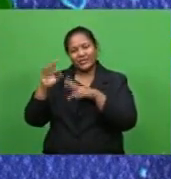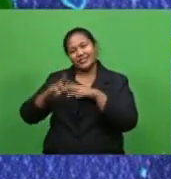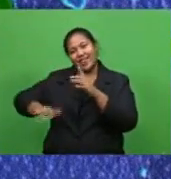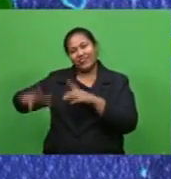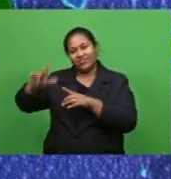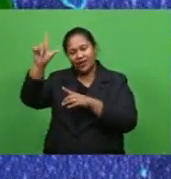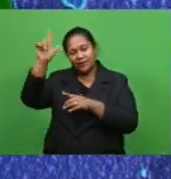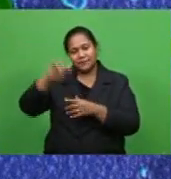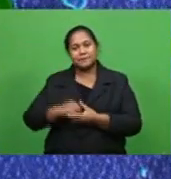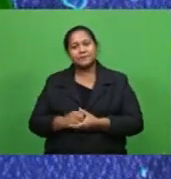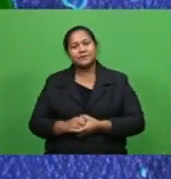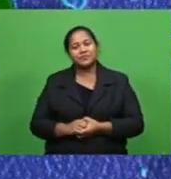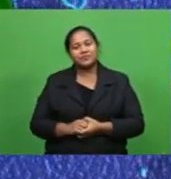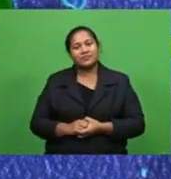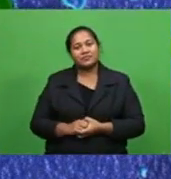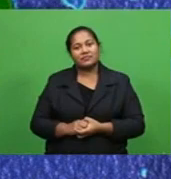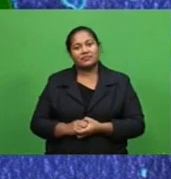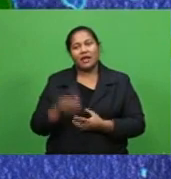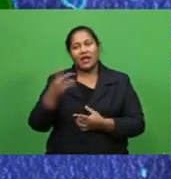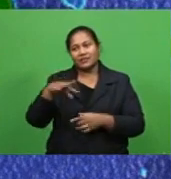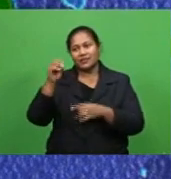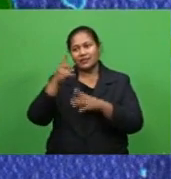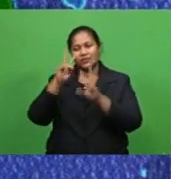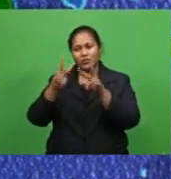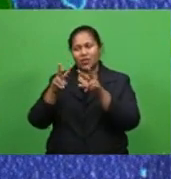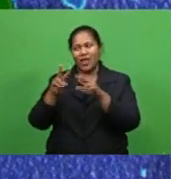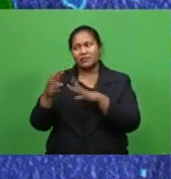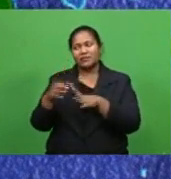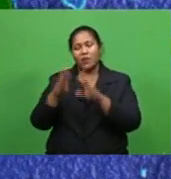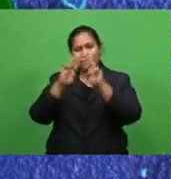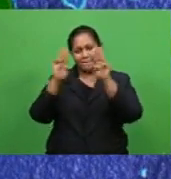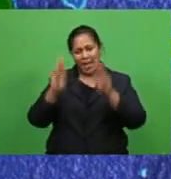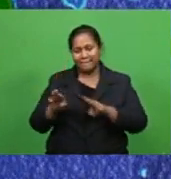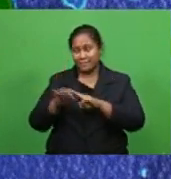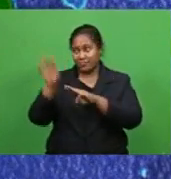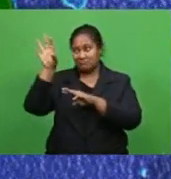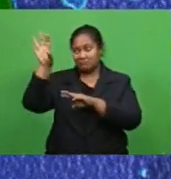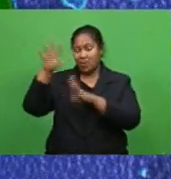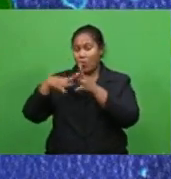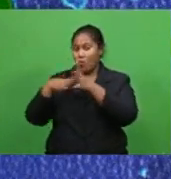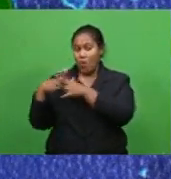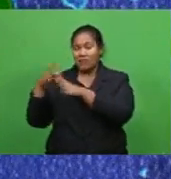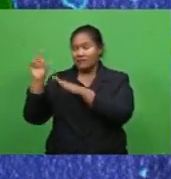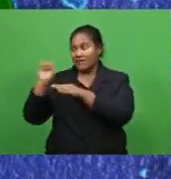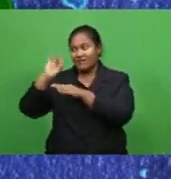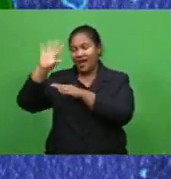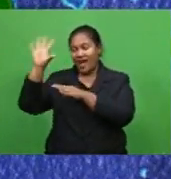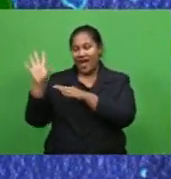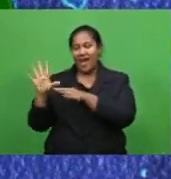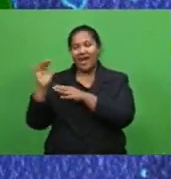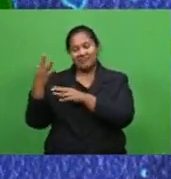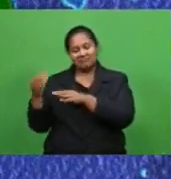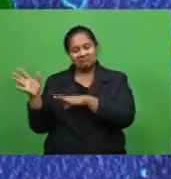and taking a look at the map looking at the west the weather fine weather prevailed throughout